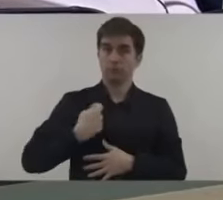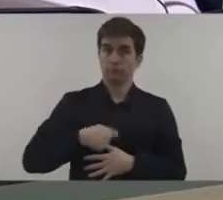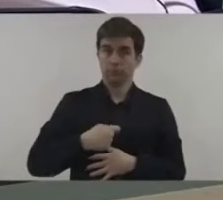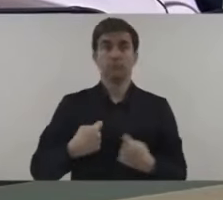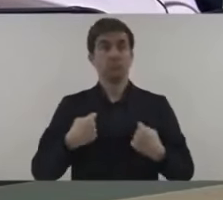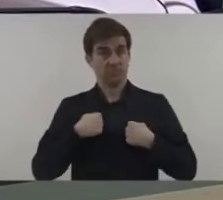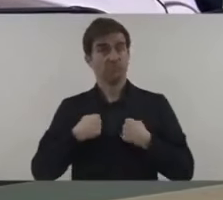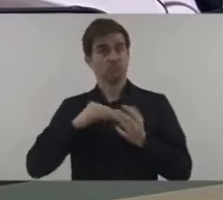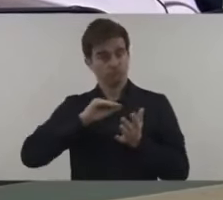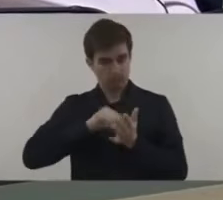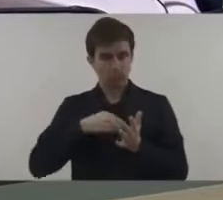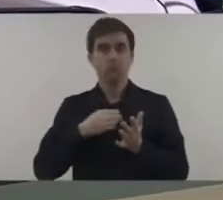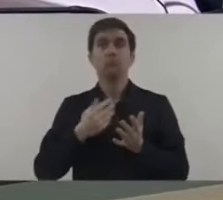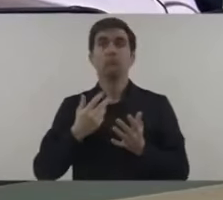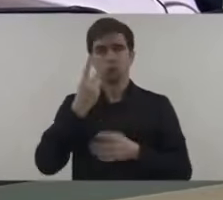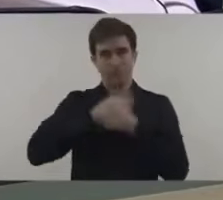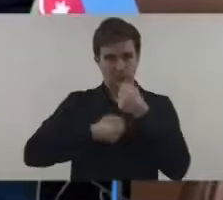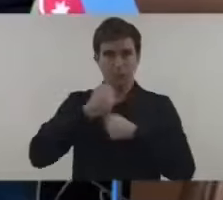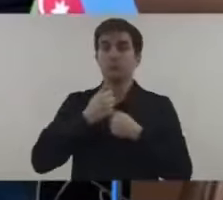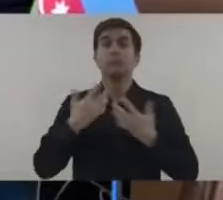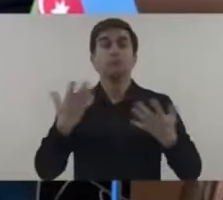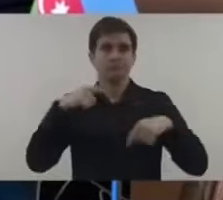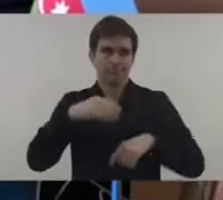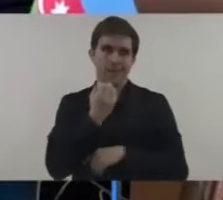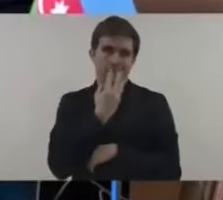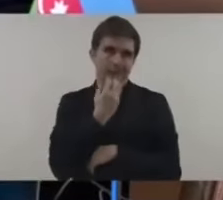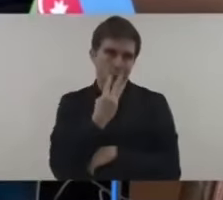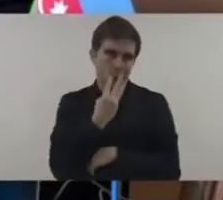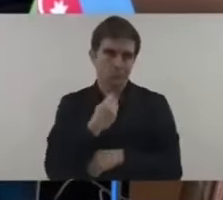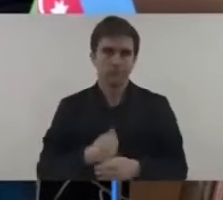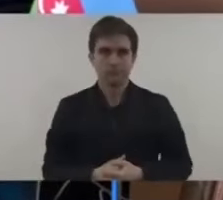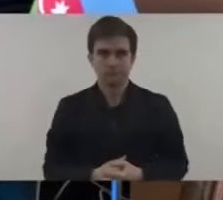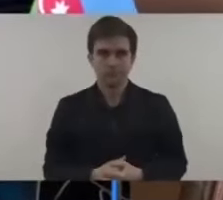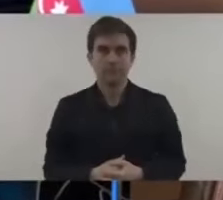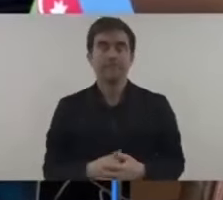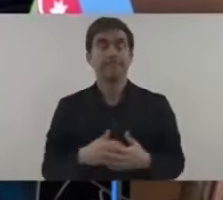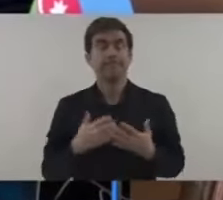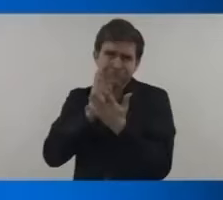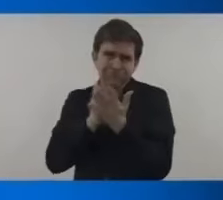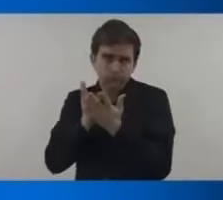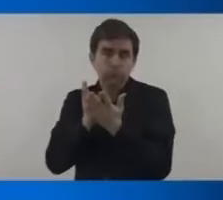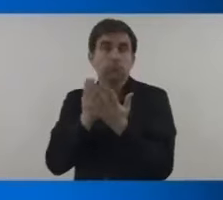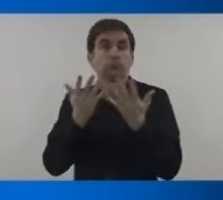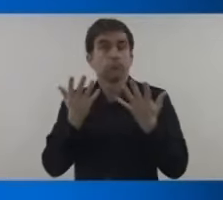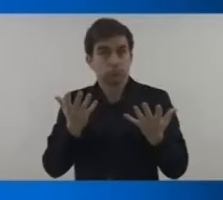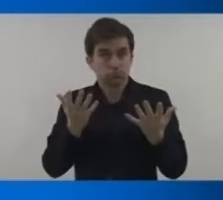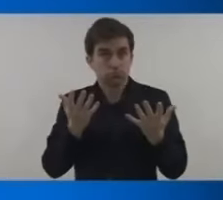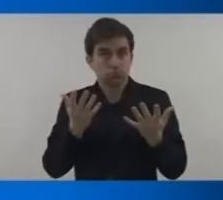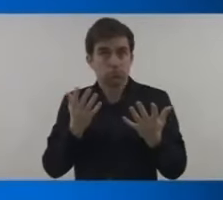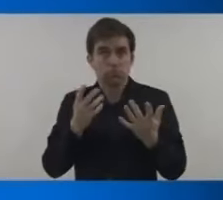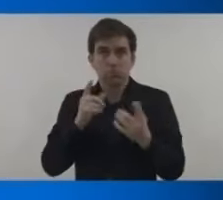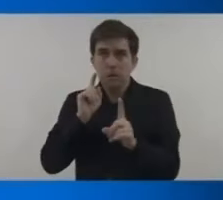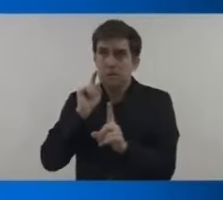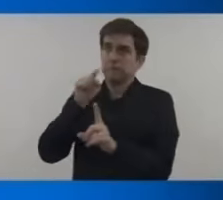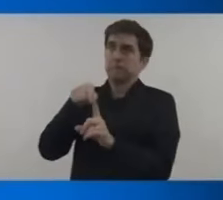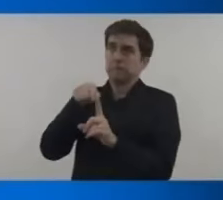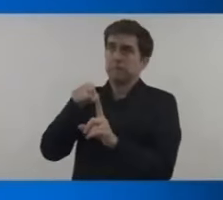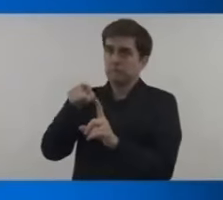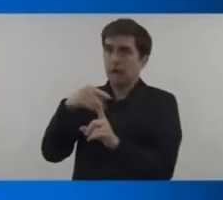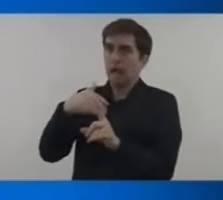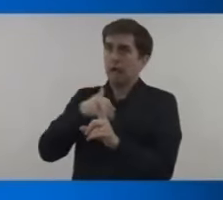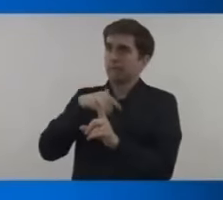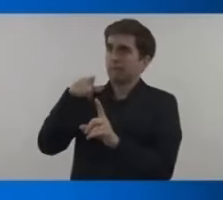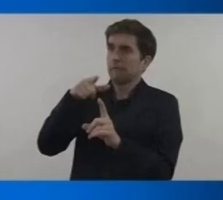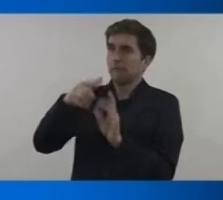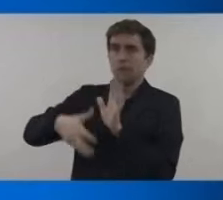double standards a habit to lecture other countries i said it several months ago